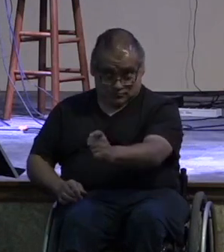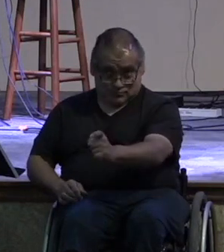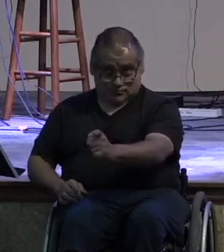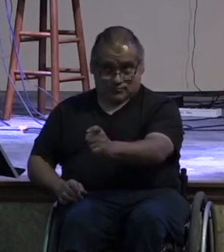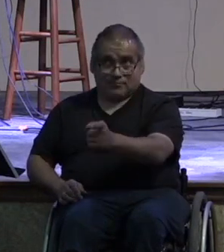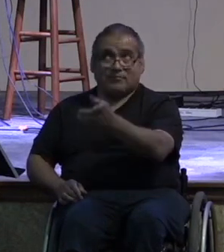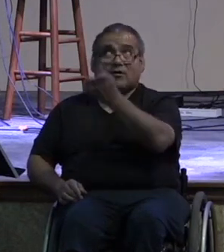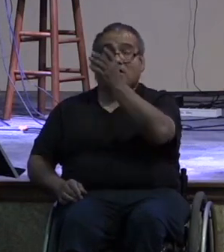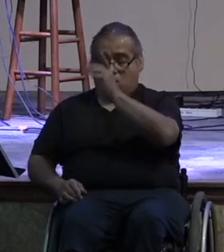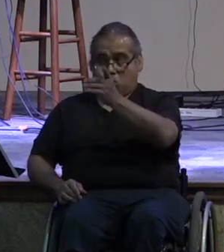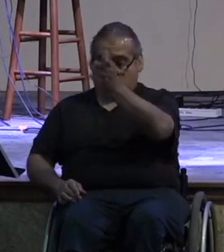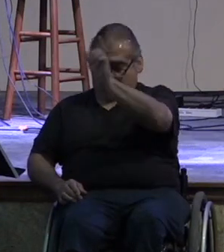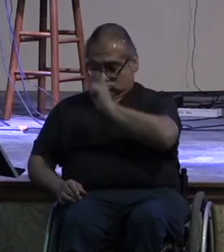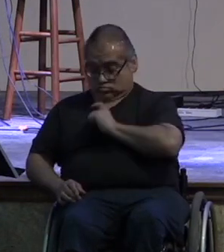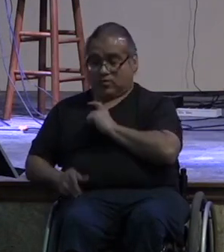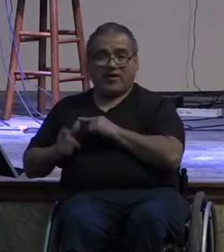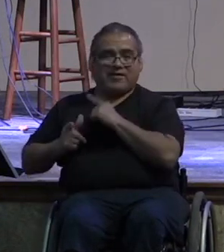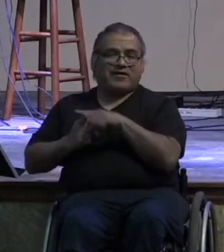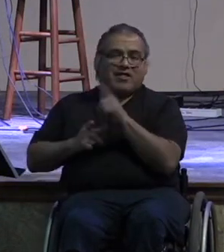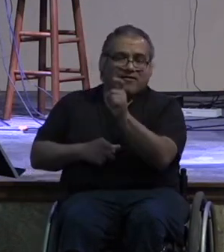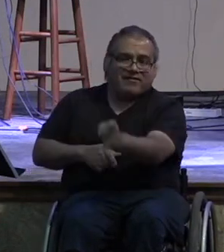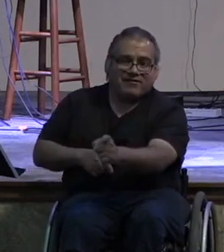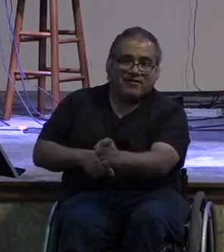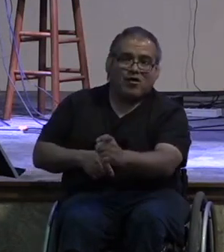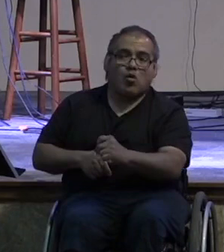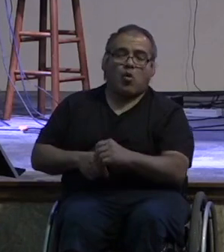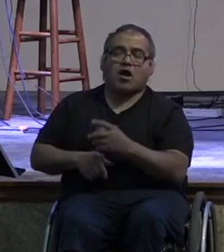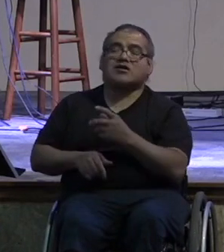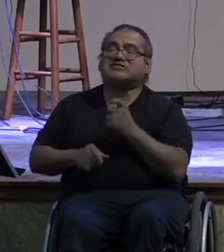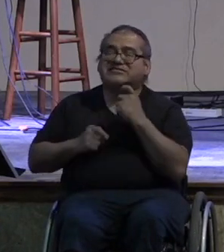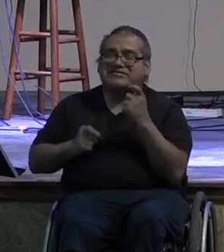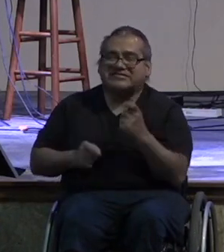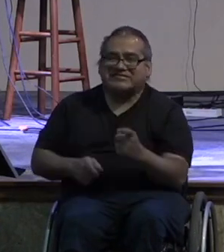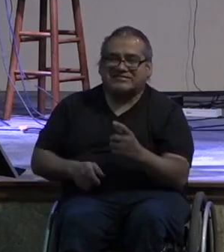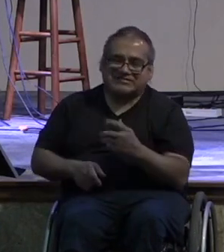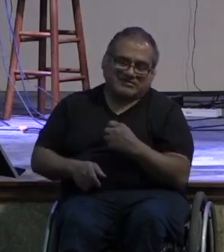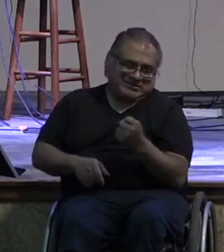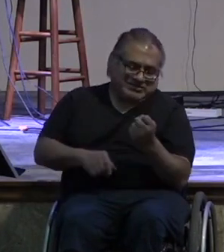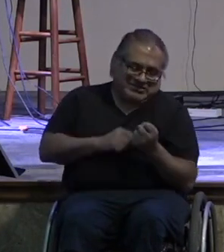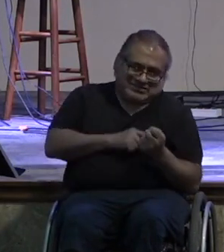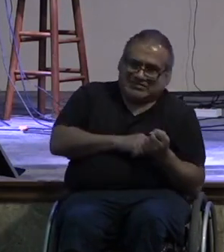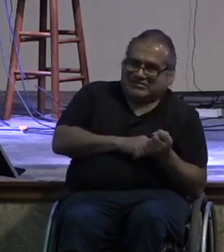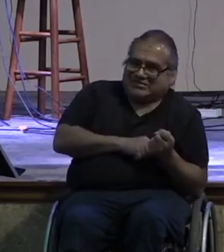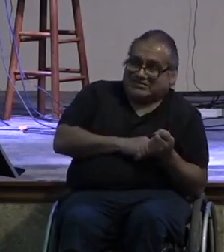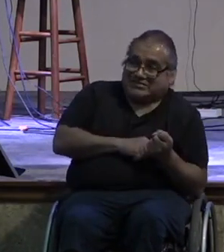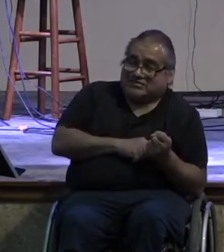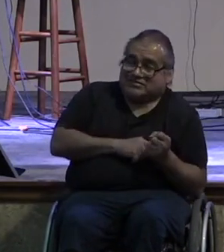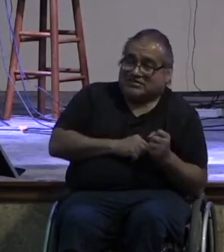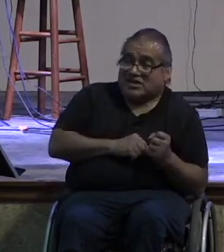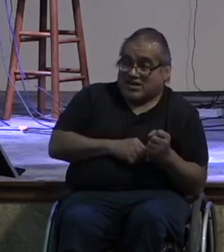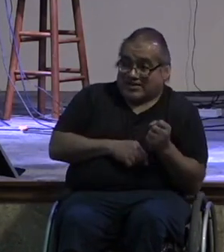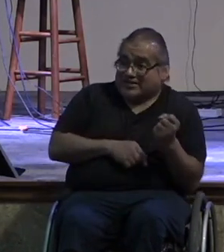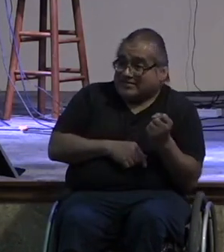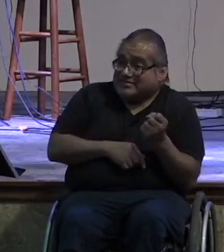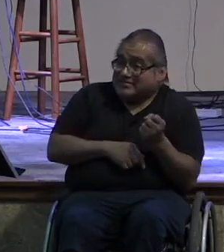we all do that right there's all things that are our little pet sins or our little pet things that we don't want to give up is this one of those things i'm clinging